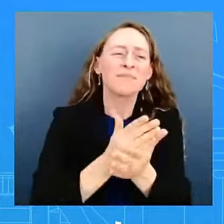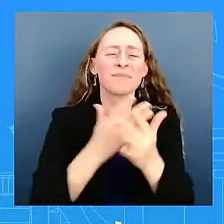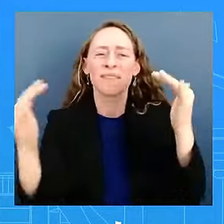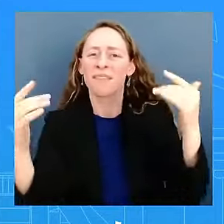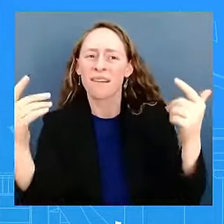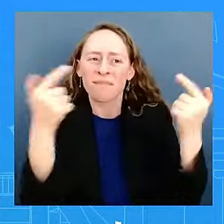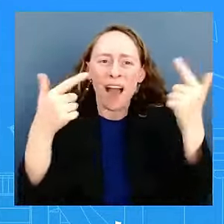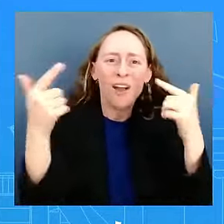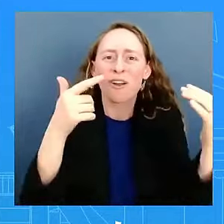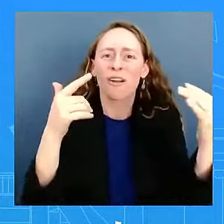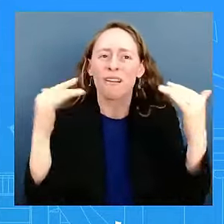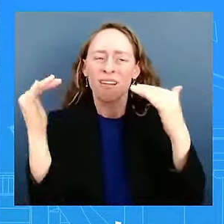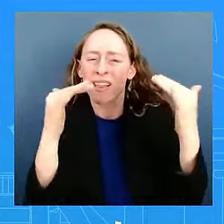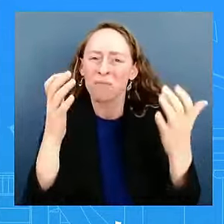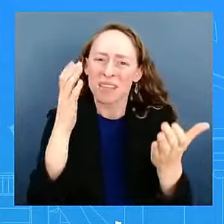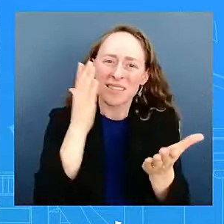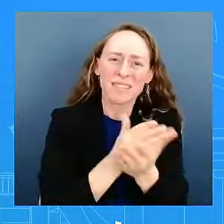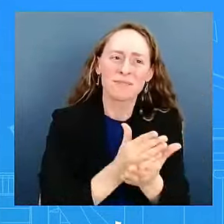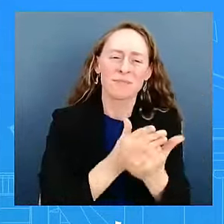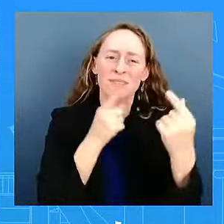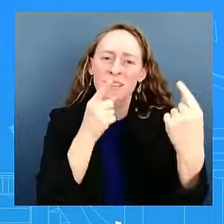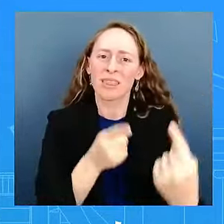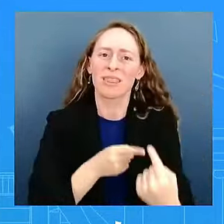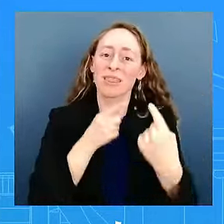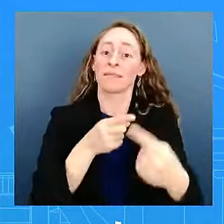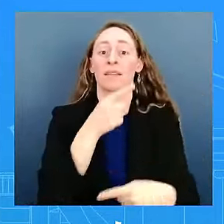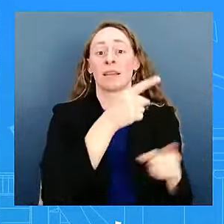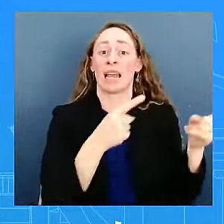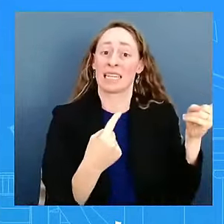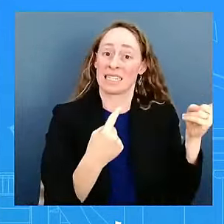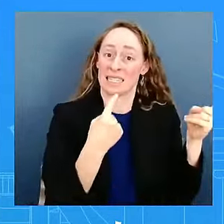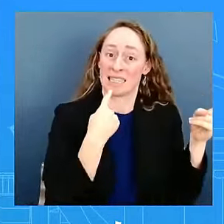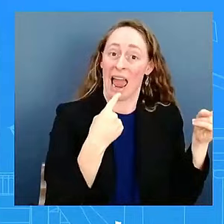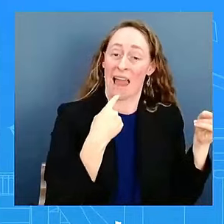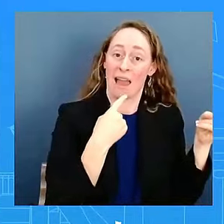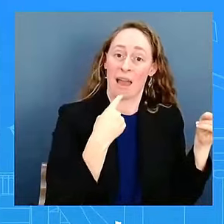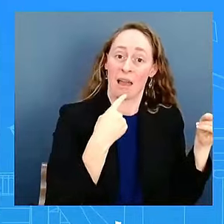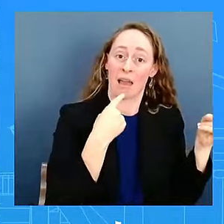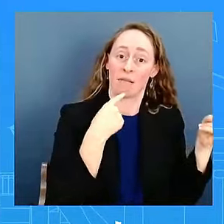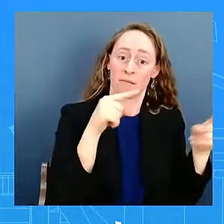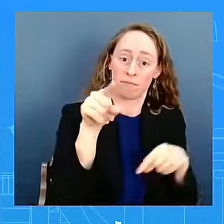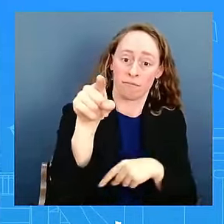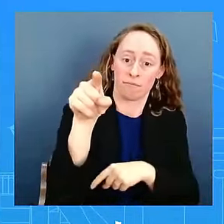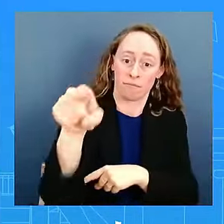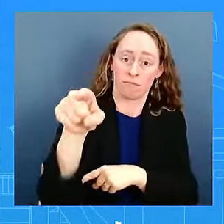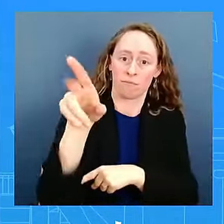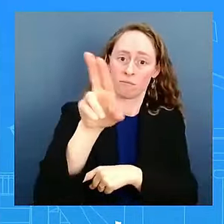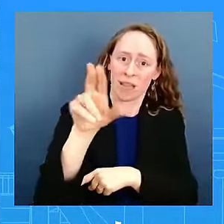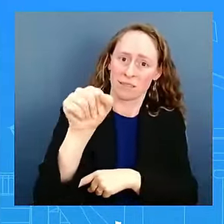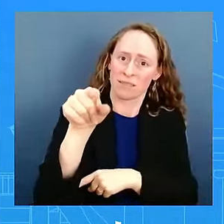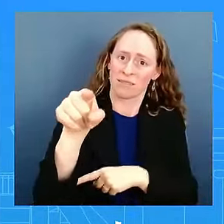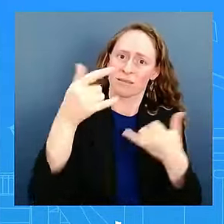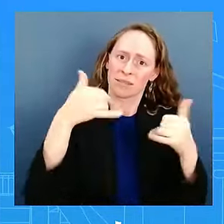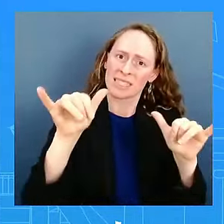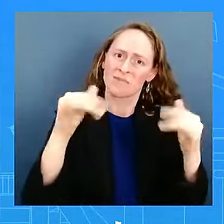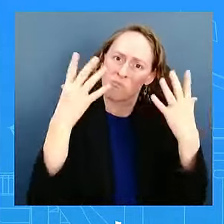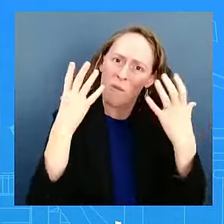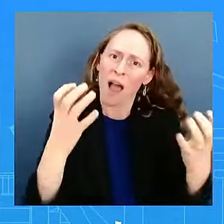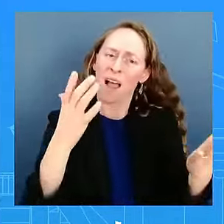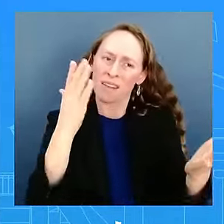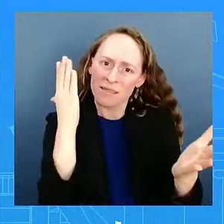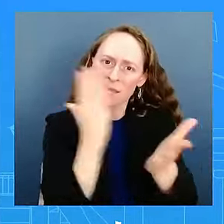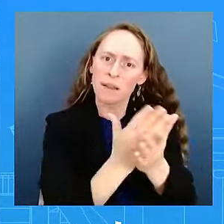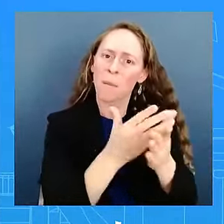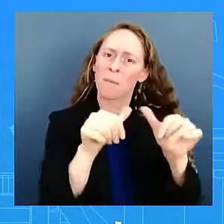doesn't mean that the United States would stop working toward a ceasefire deal, but can you talk about the concerns about the negotiators continuing that